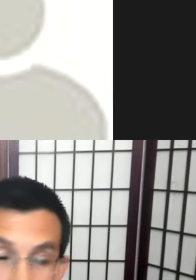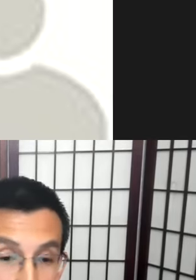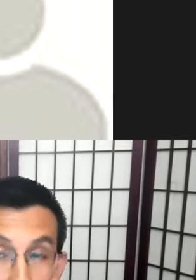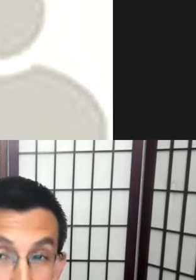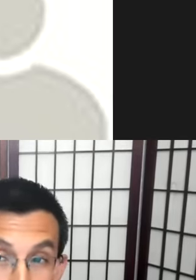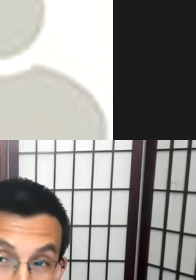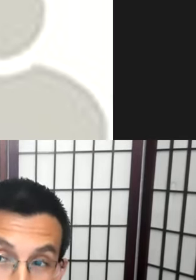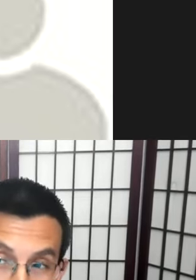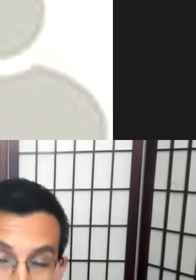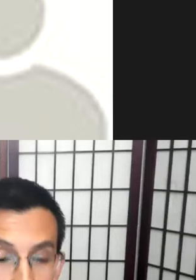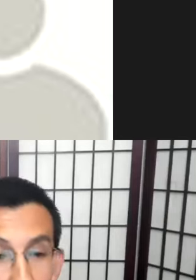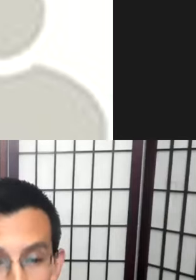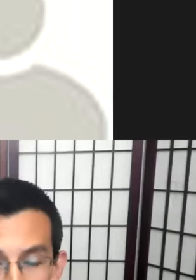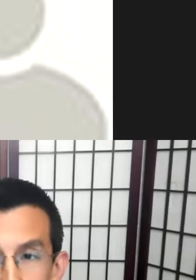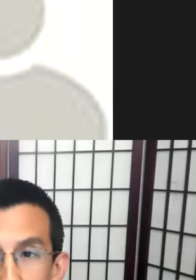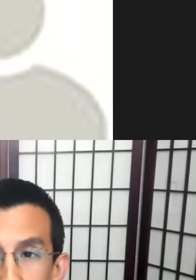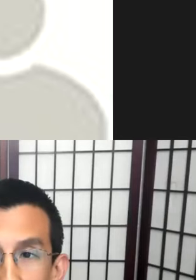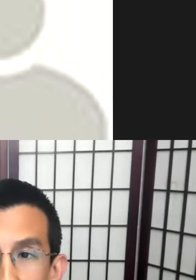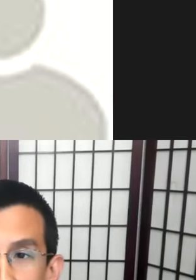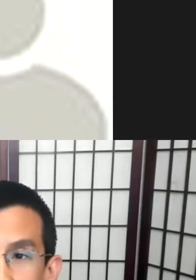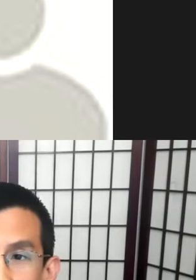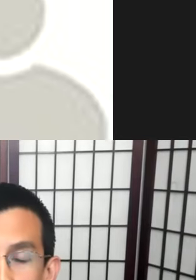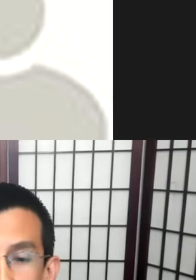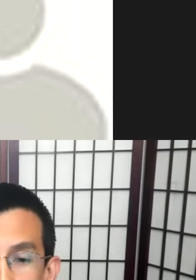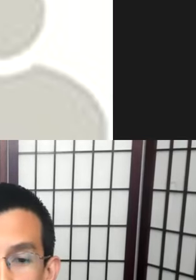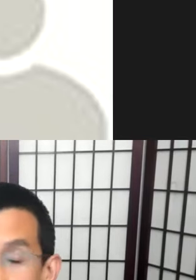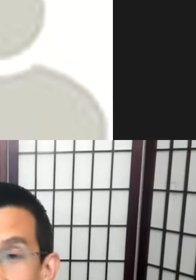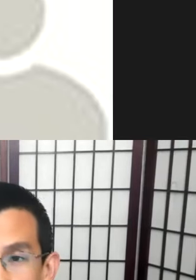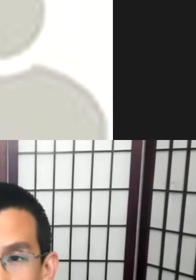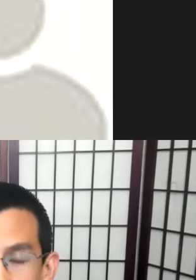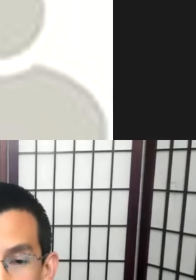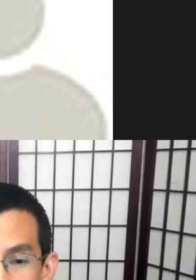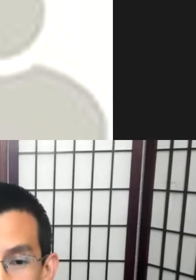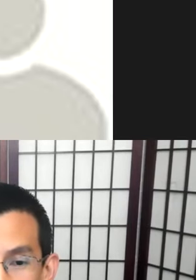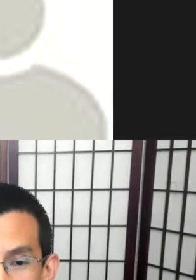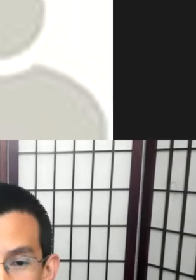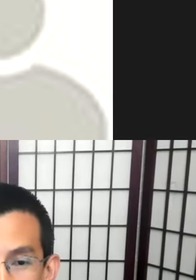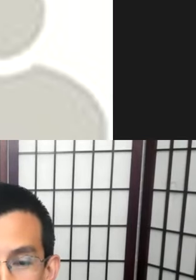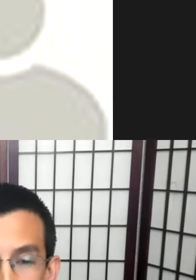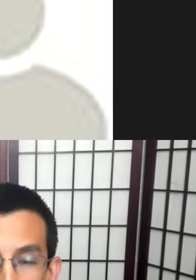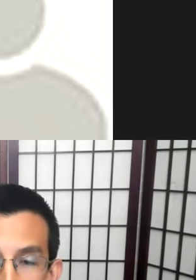would be done or who would be done for, who would be done with, doesn't need to be that way.